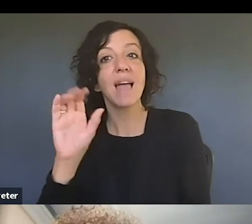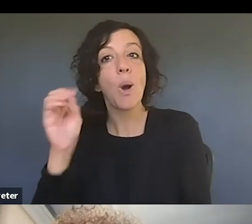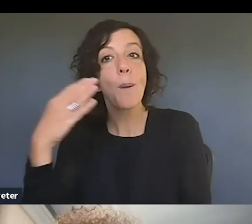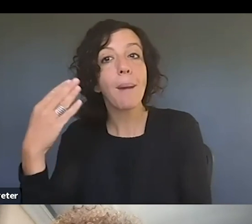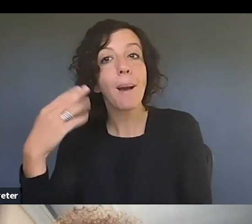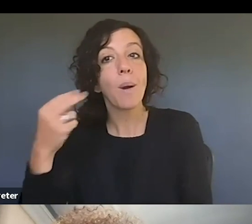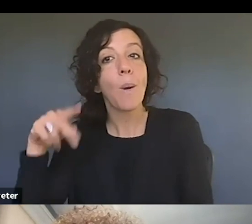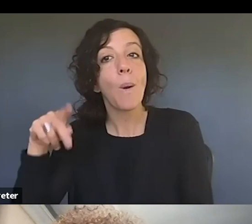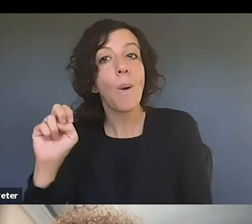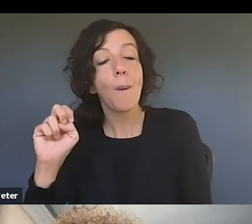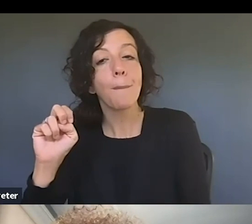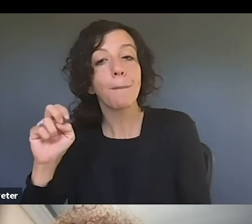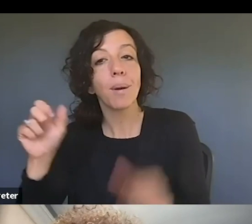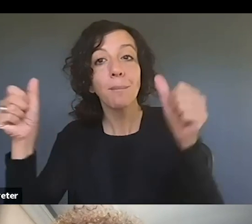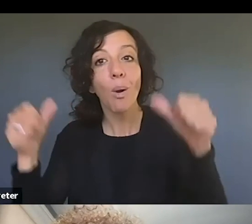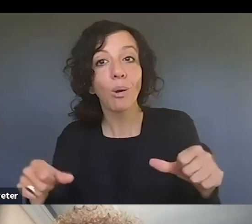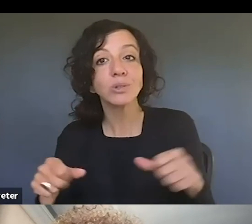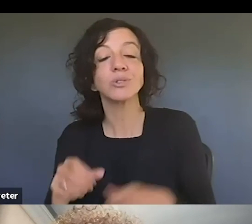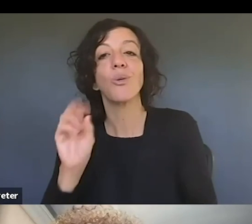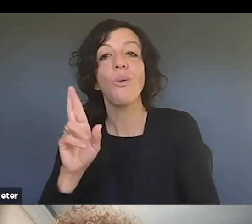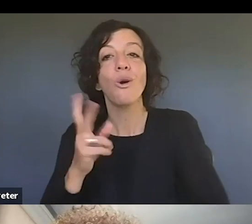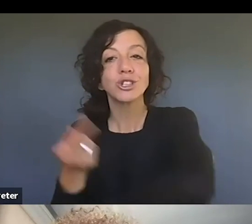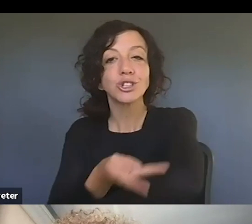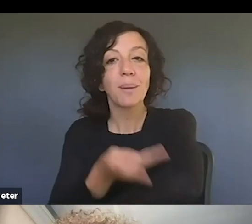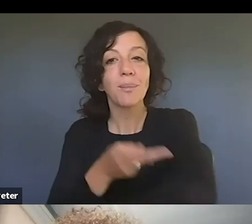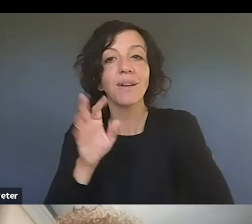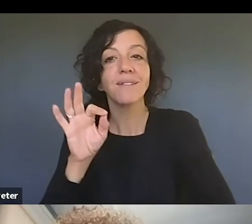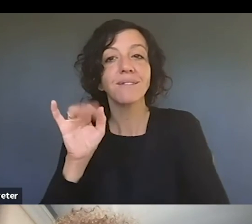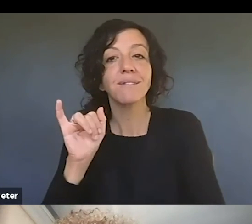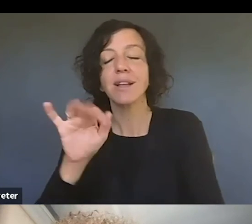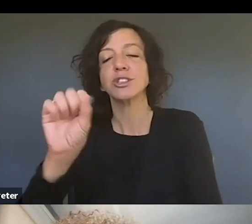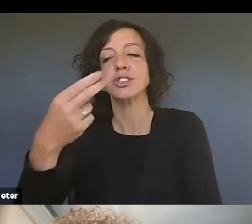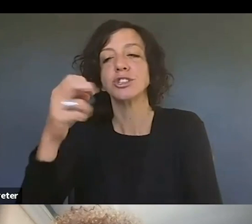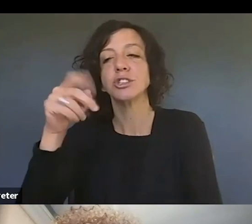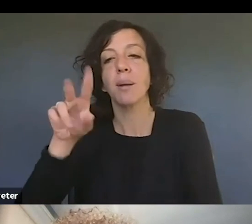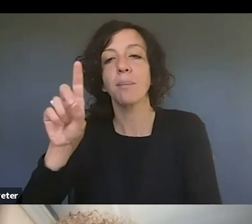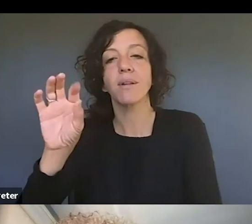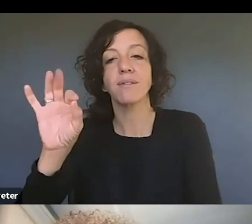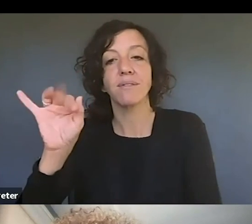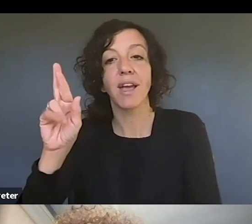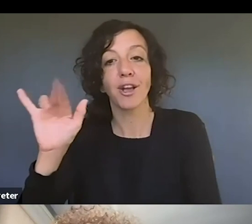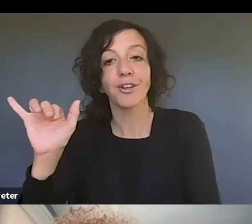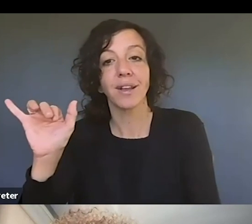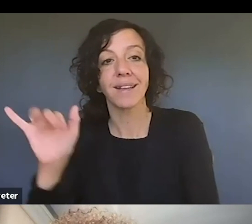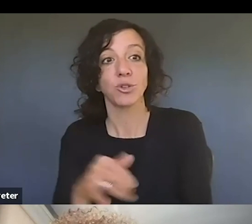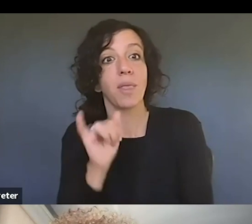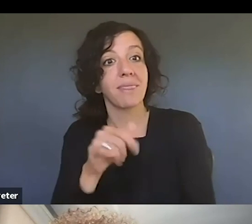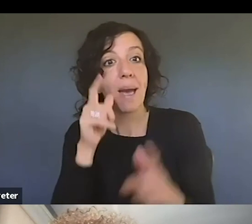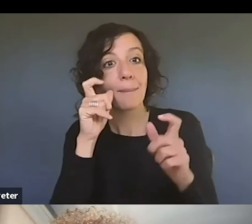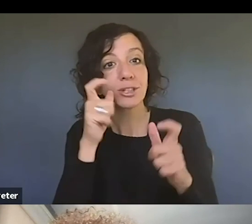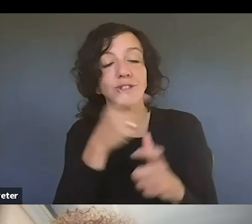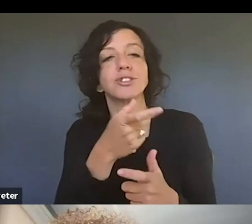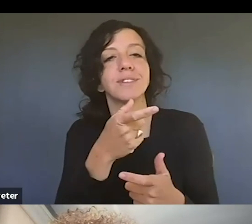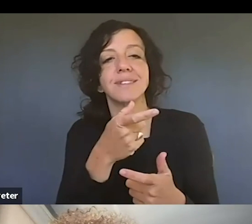and the shepherd fairy example so the photograph um and that was never actually litigated